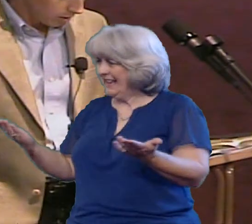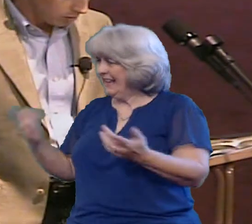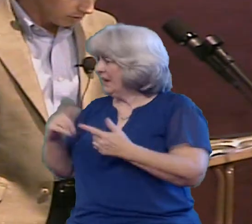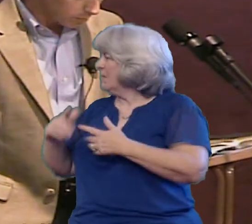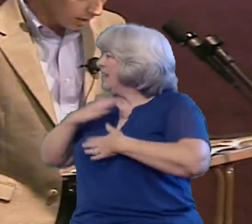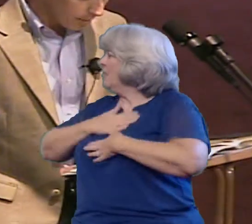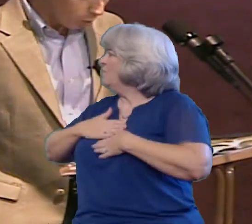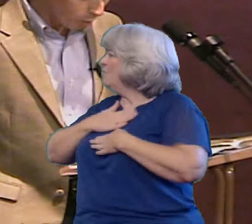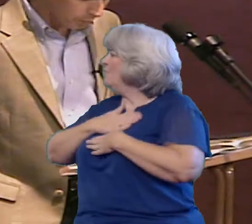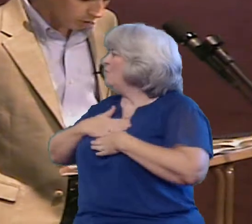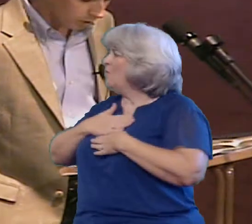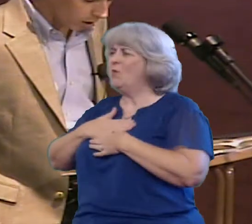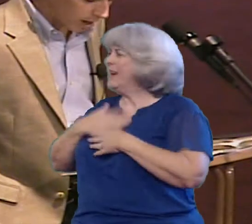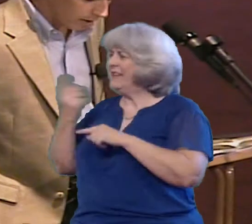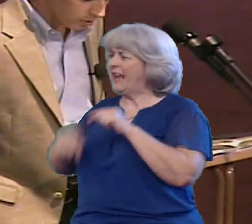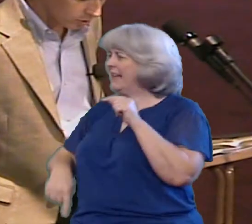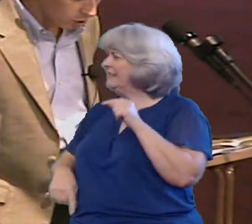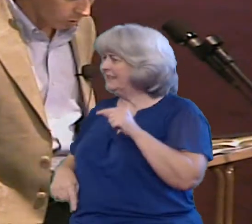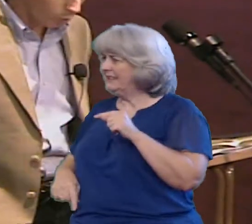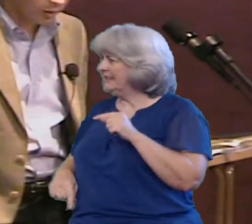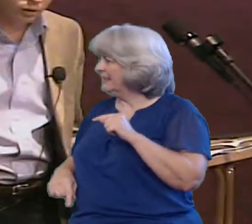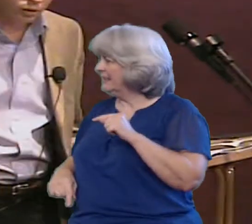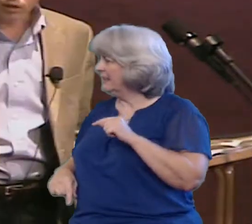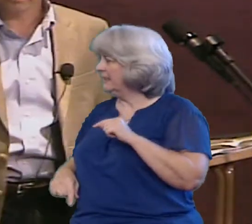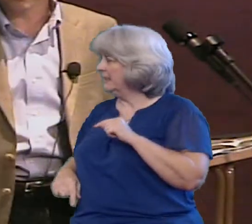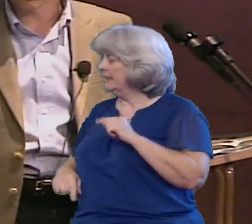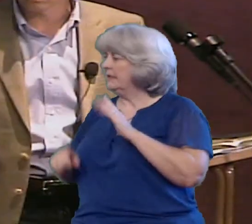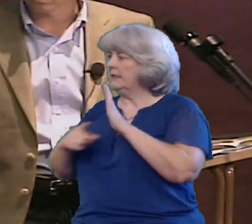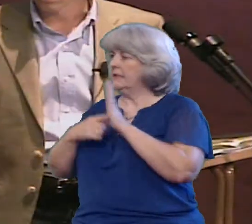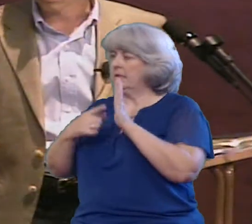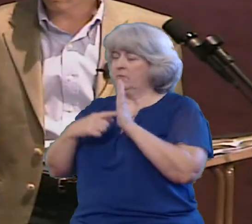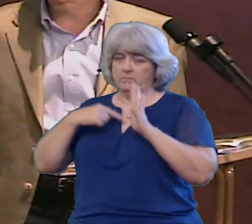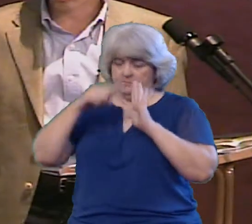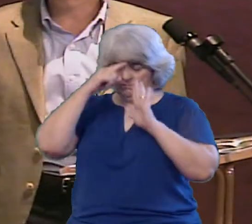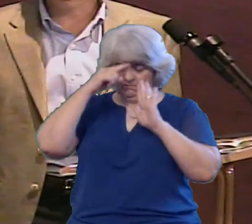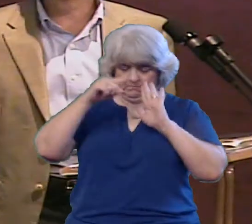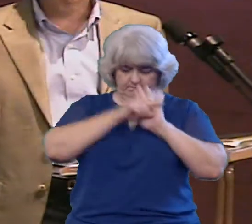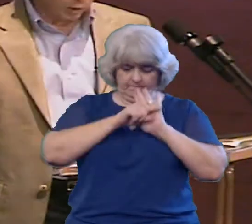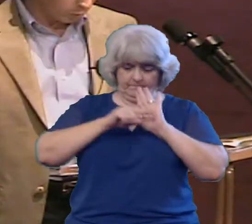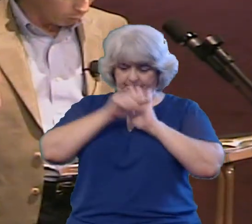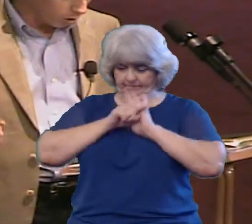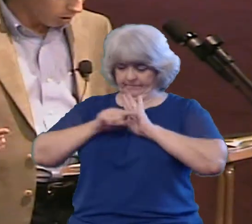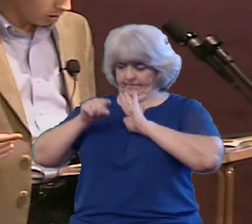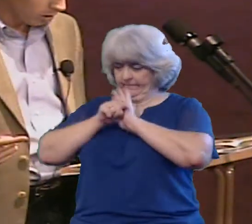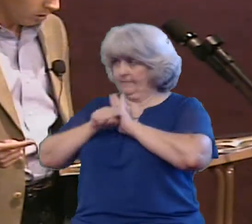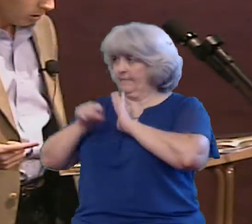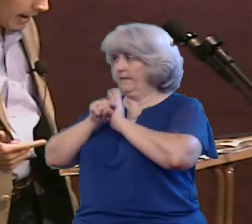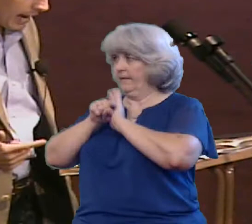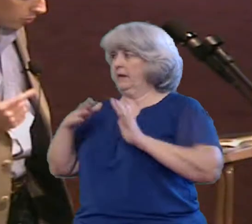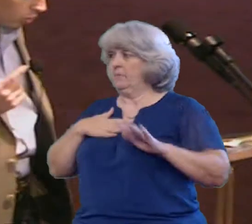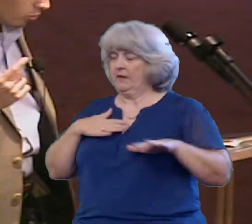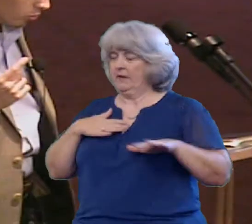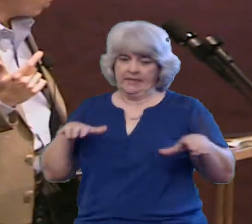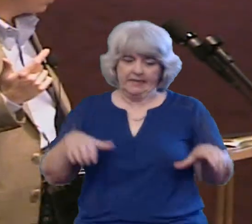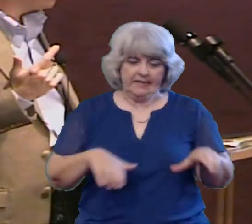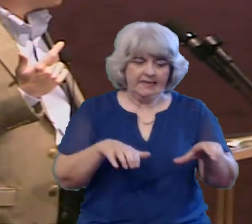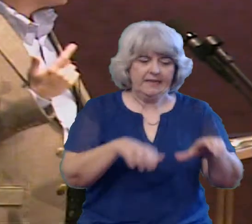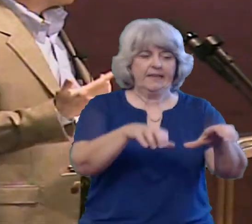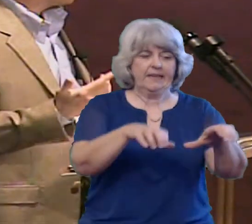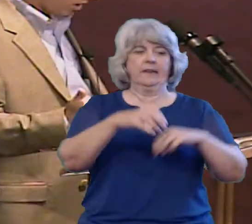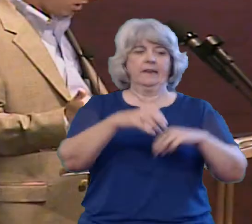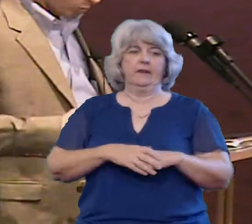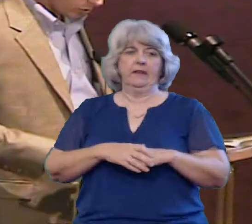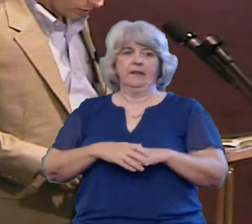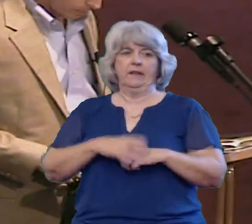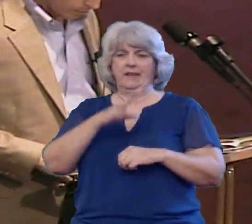You see sometimes what we put into our lives control the way we live It controls the way way we work And it controls the way we share